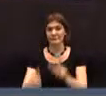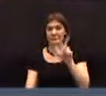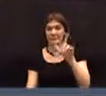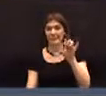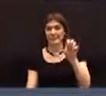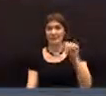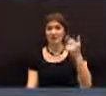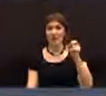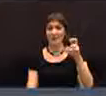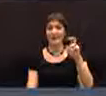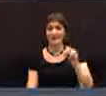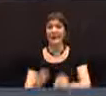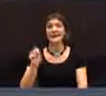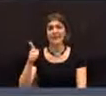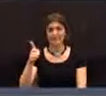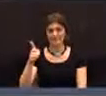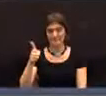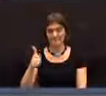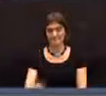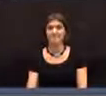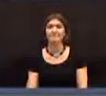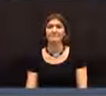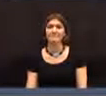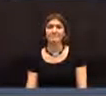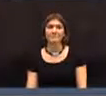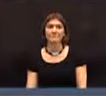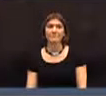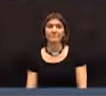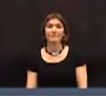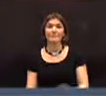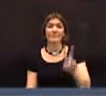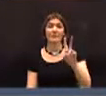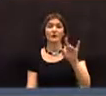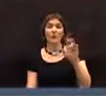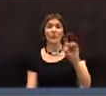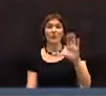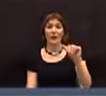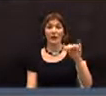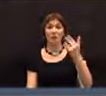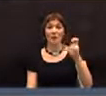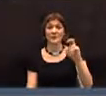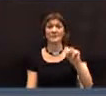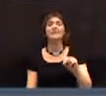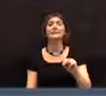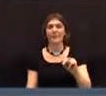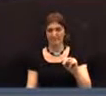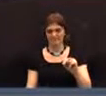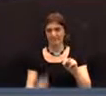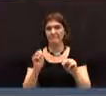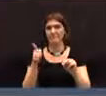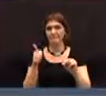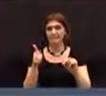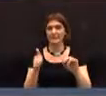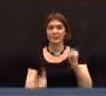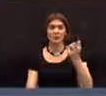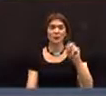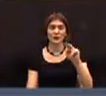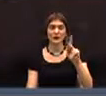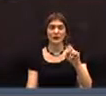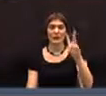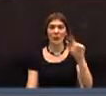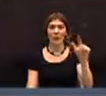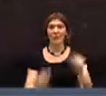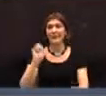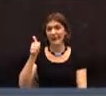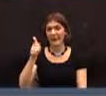Johnson. Yay. You can get that, okay. Veronica Johnson. Yes. Jean Keywell. Yay.